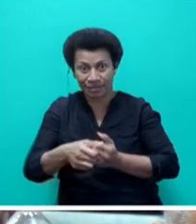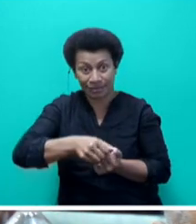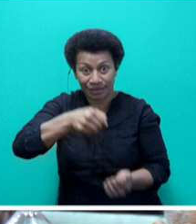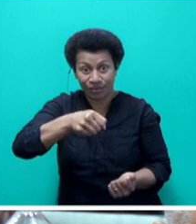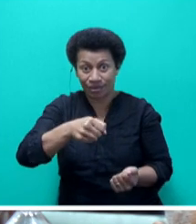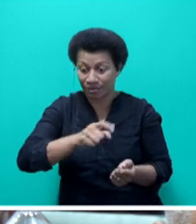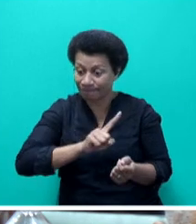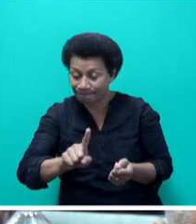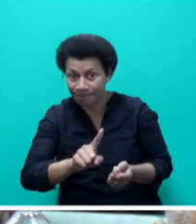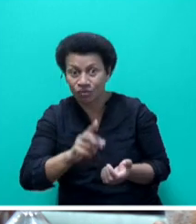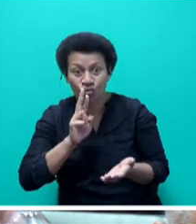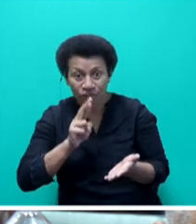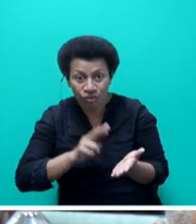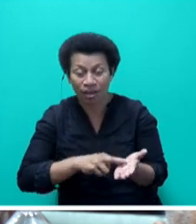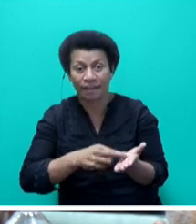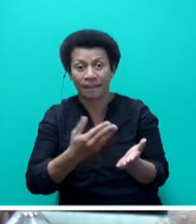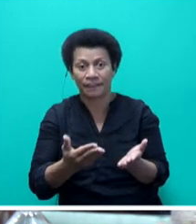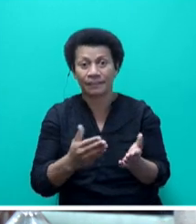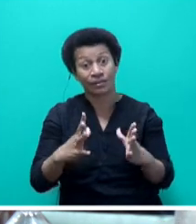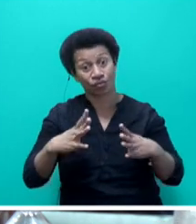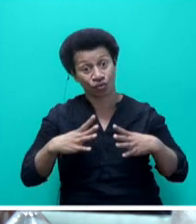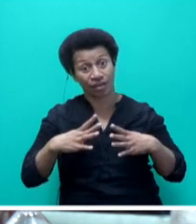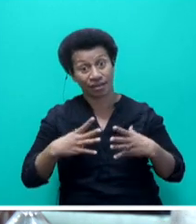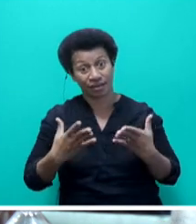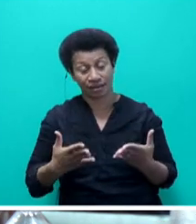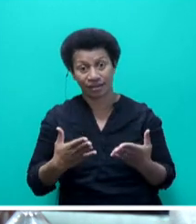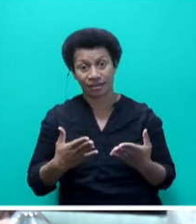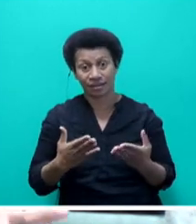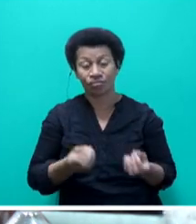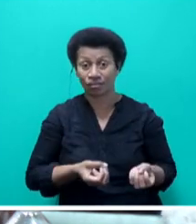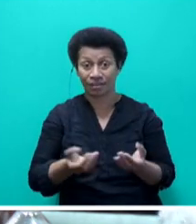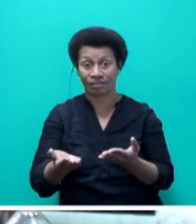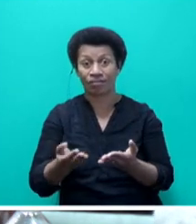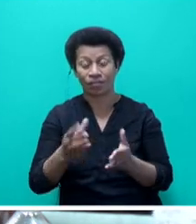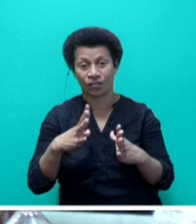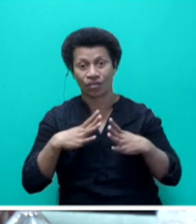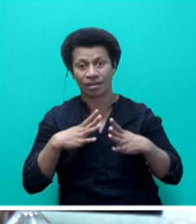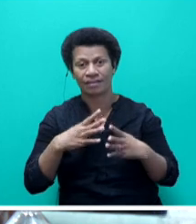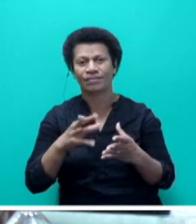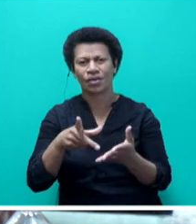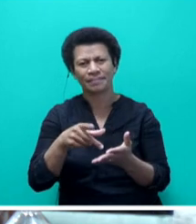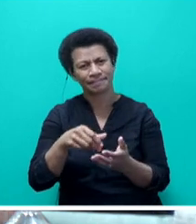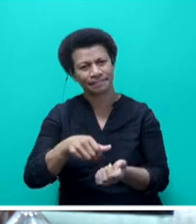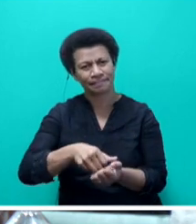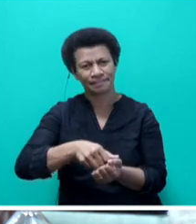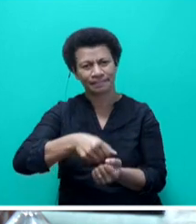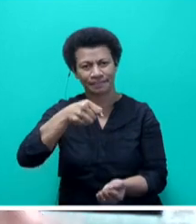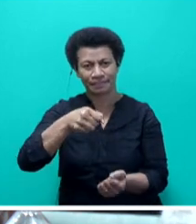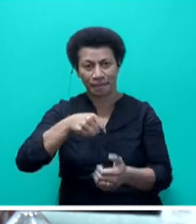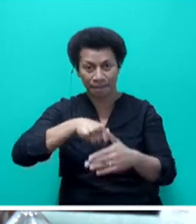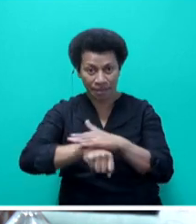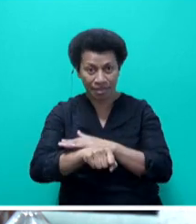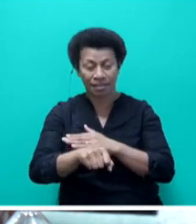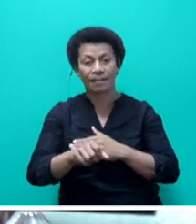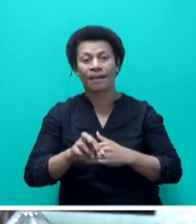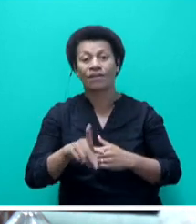getting the birth certificates registered and, of course, that is free. We offer that for free in terms of extraction of birth certificates. And they are registering, obviously,